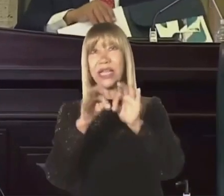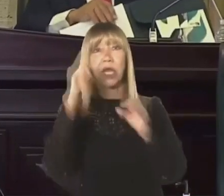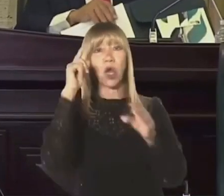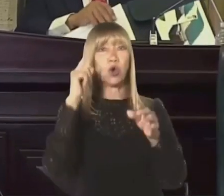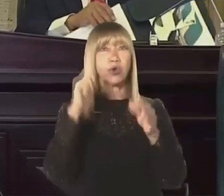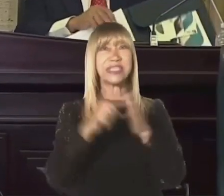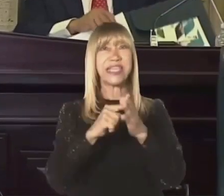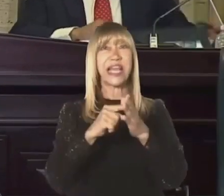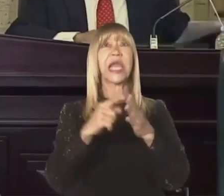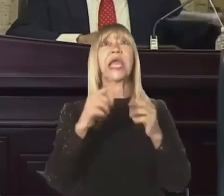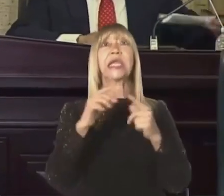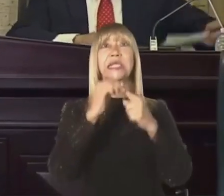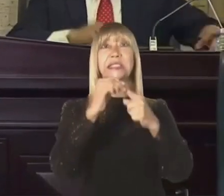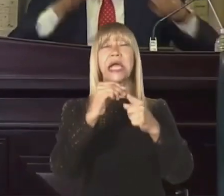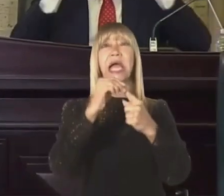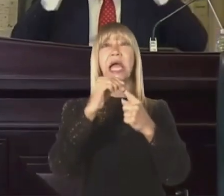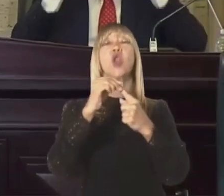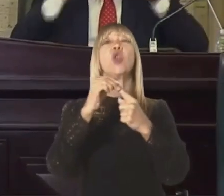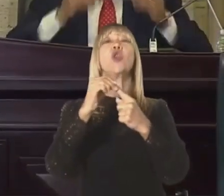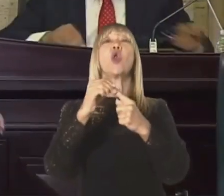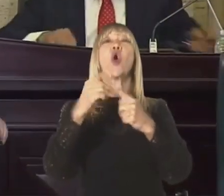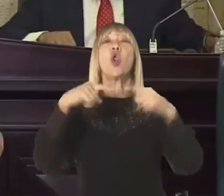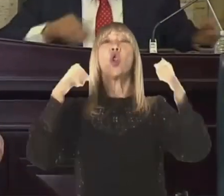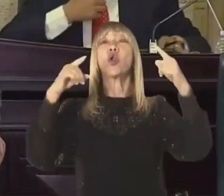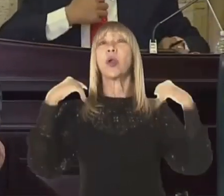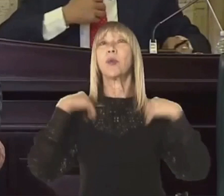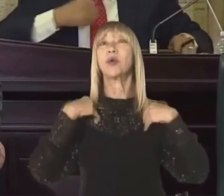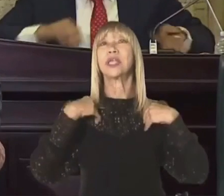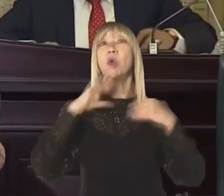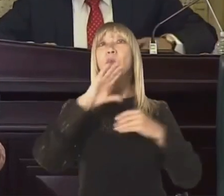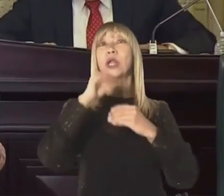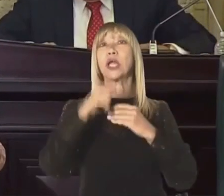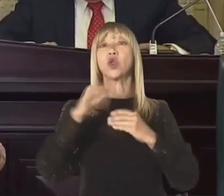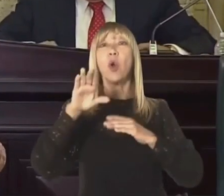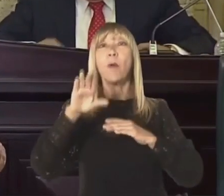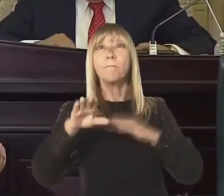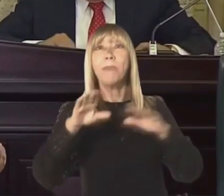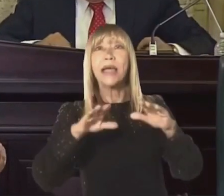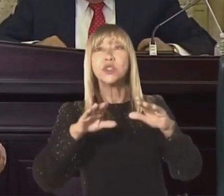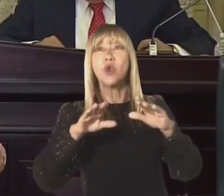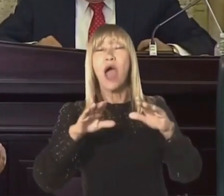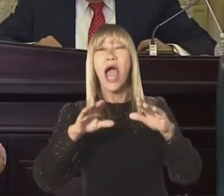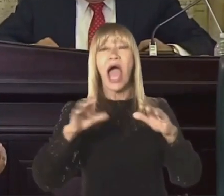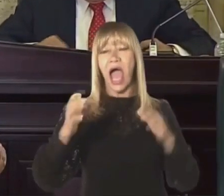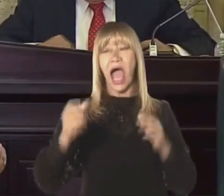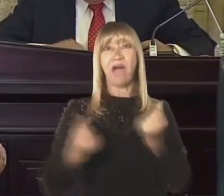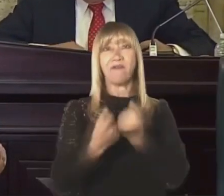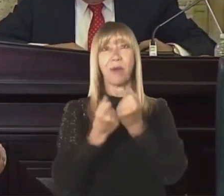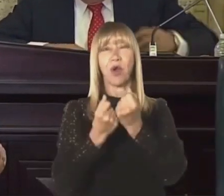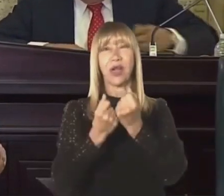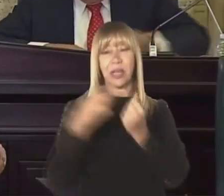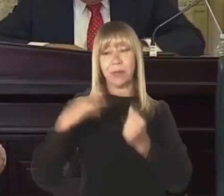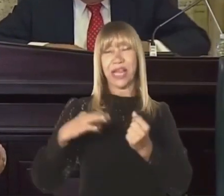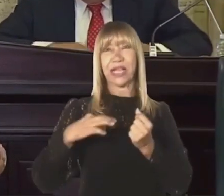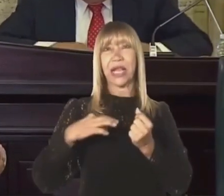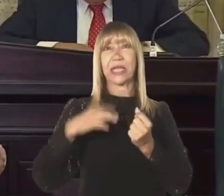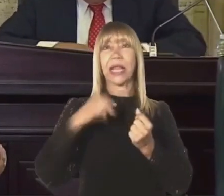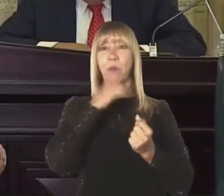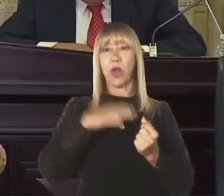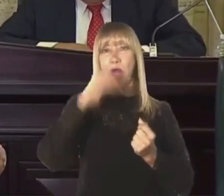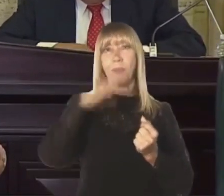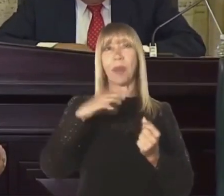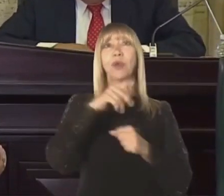said he is fighting against corruption and said he had zero tolerance and impunity for any act that leads to this